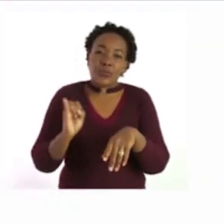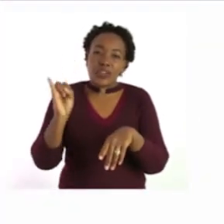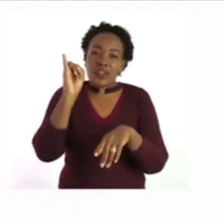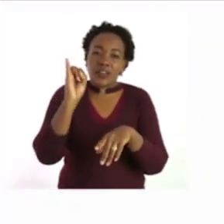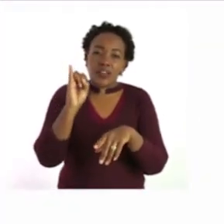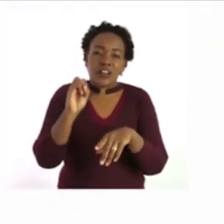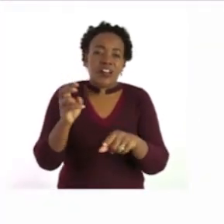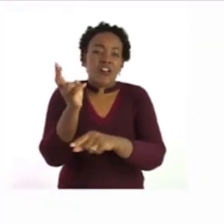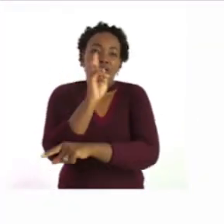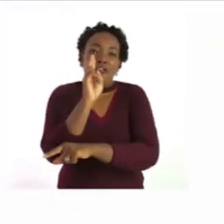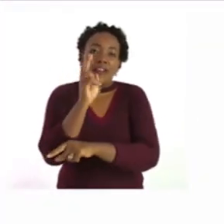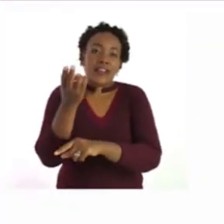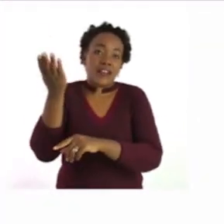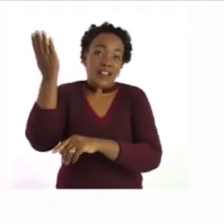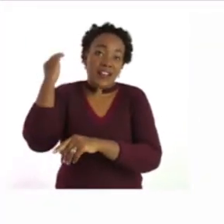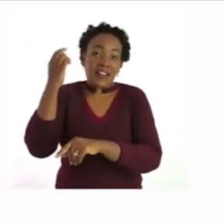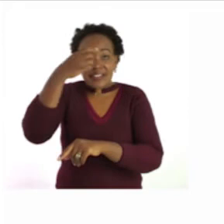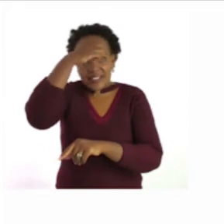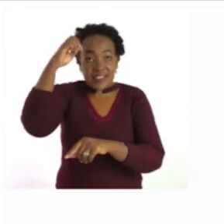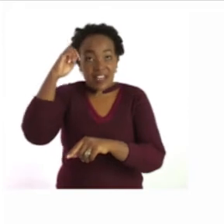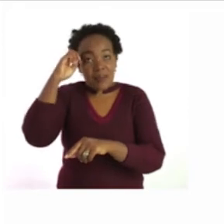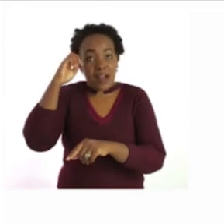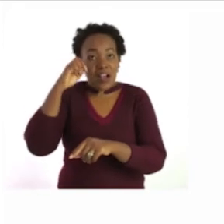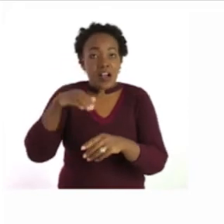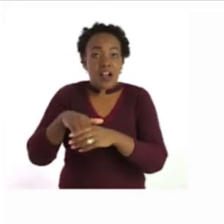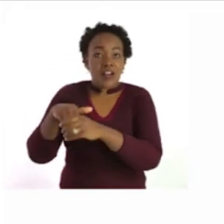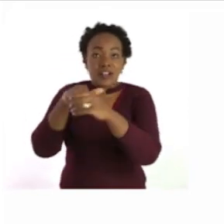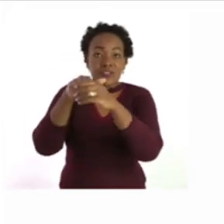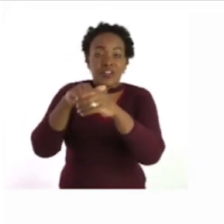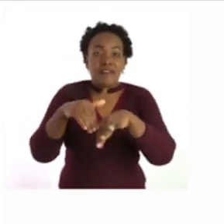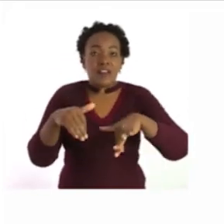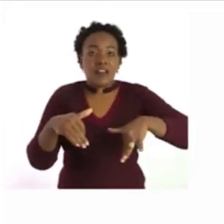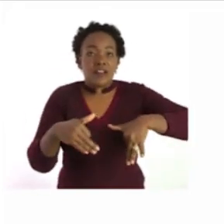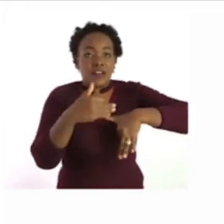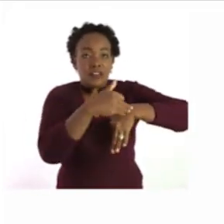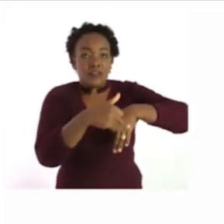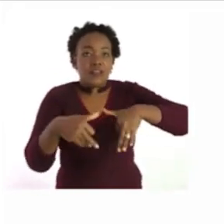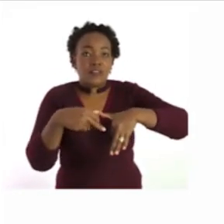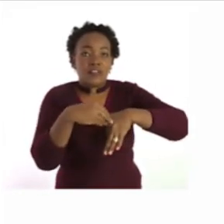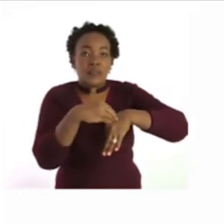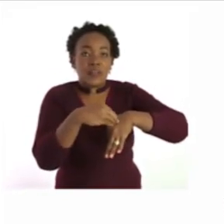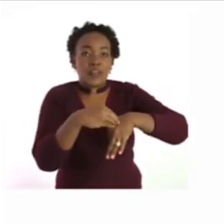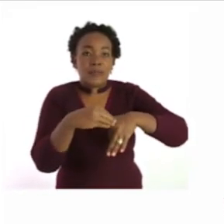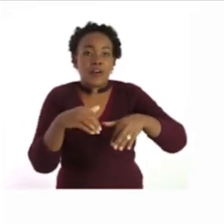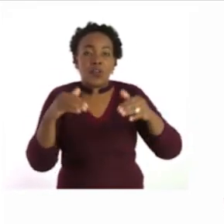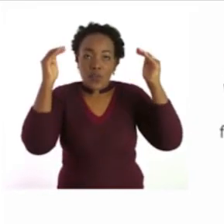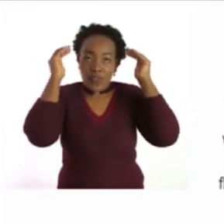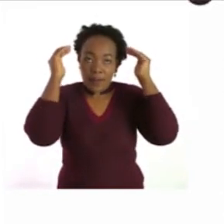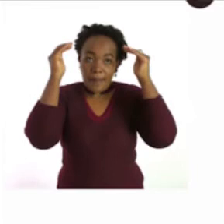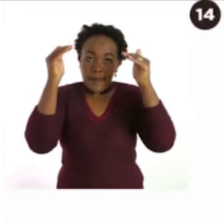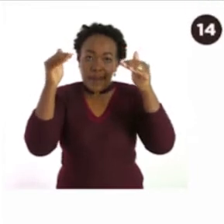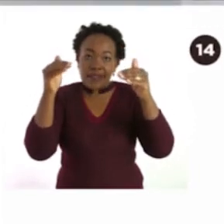last summer, while traveling across Namibia with a bus.